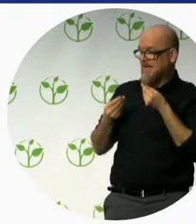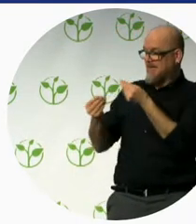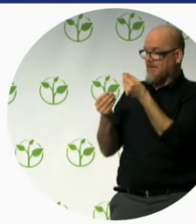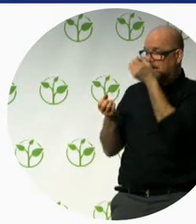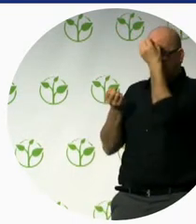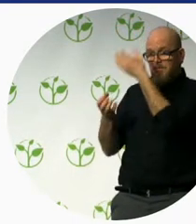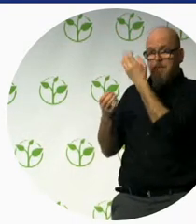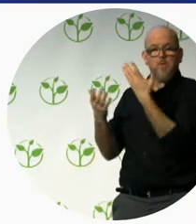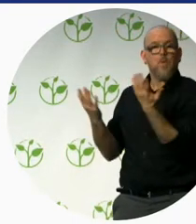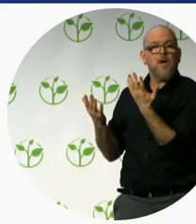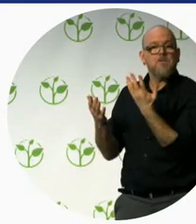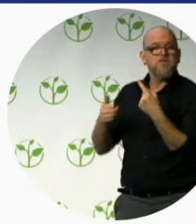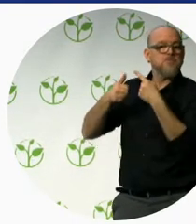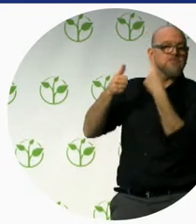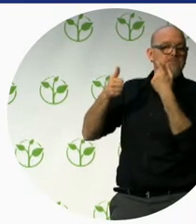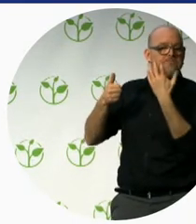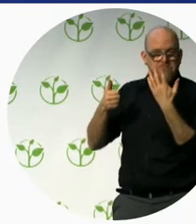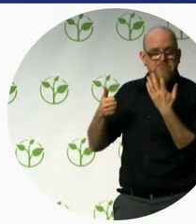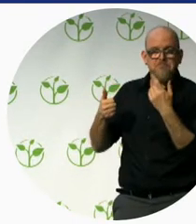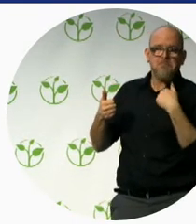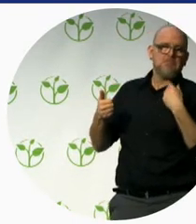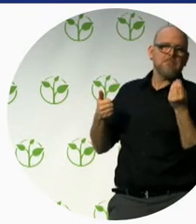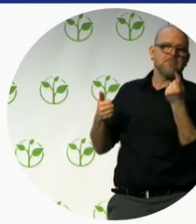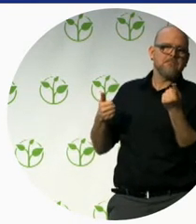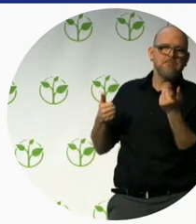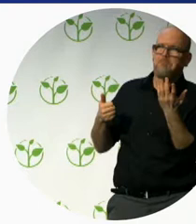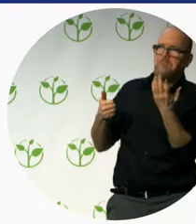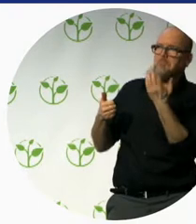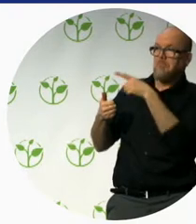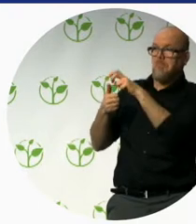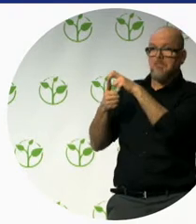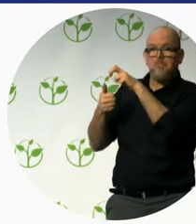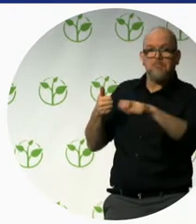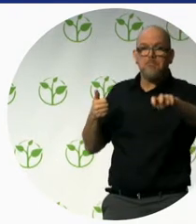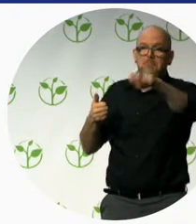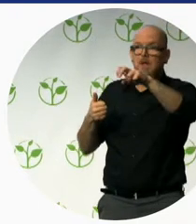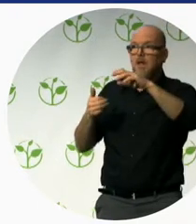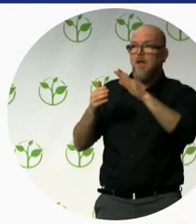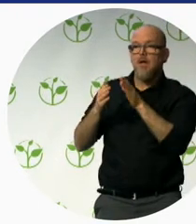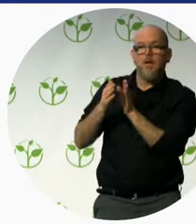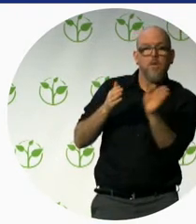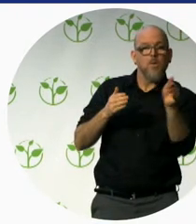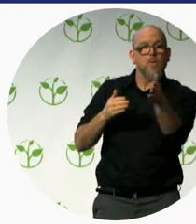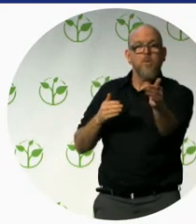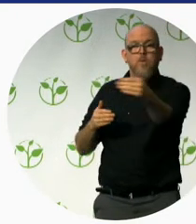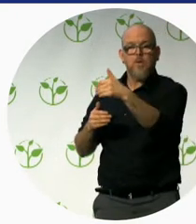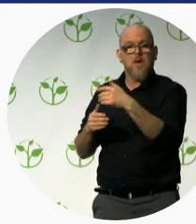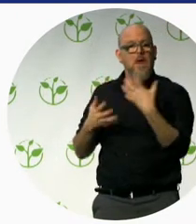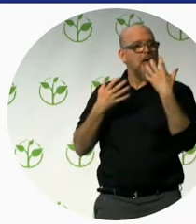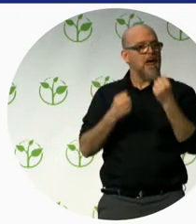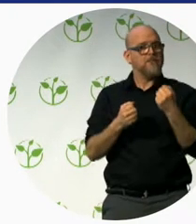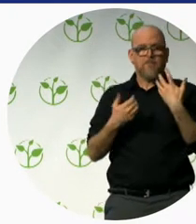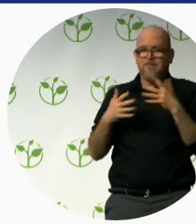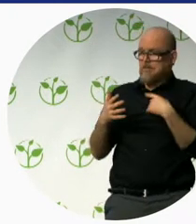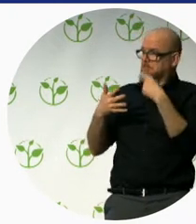two things. I also brought some copies here. So, come and see me afterwards if you would like to see them. A map with a detailed route